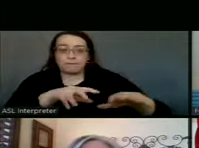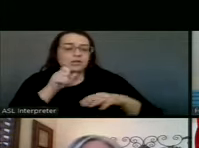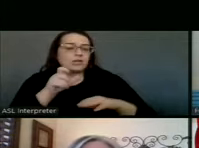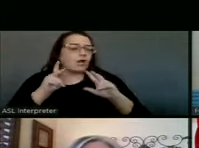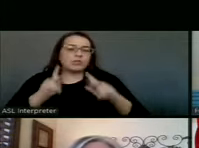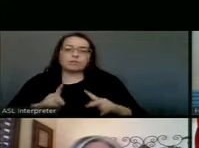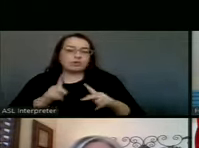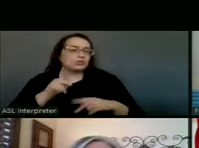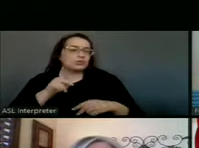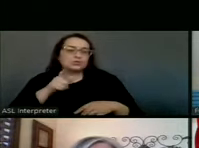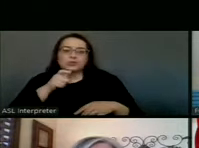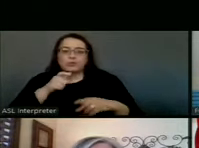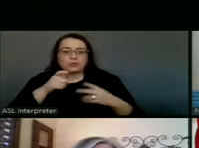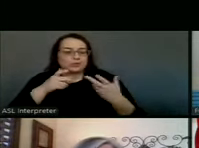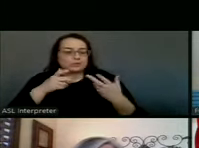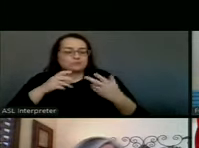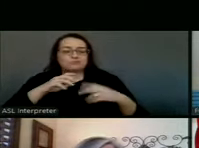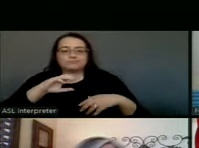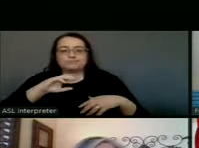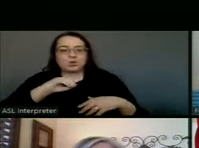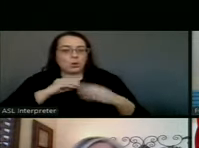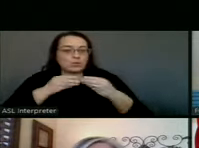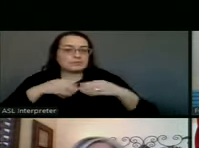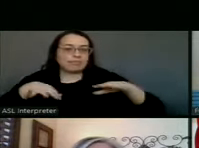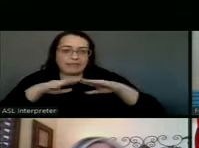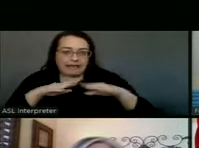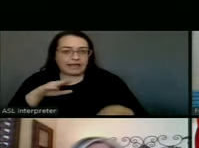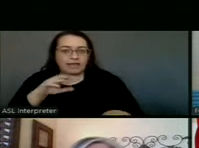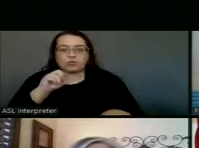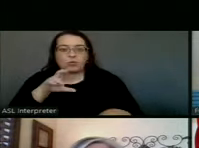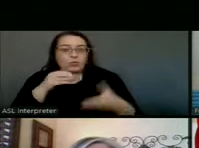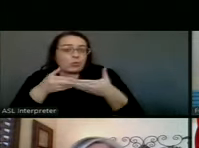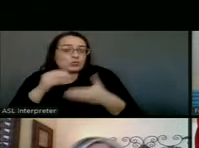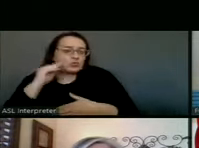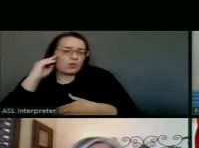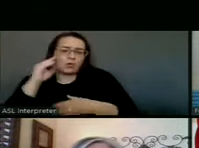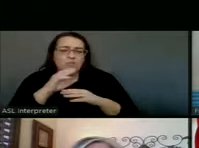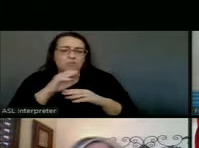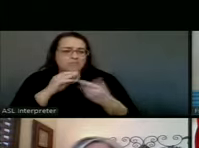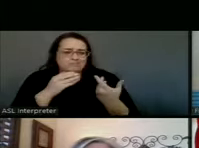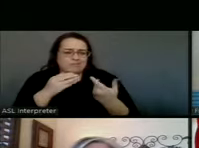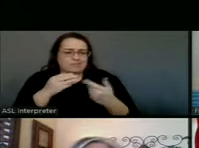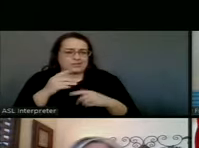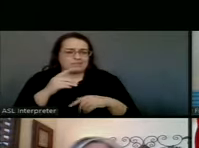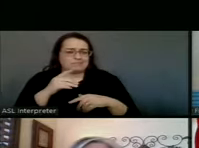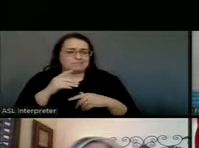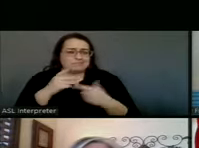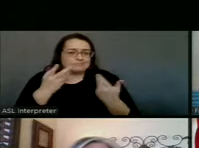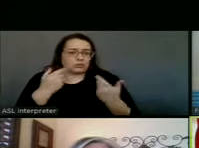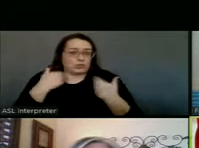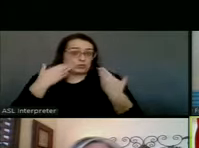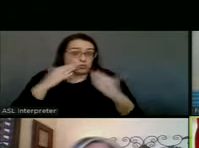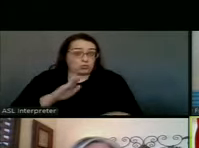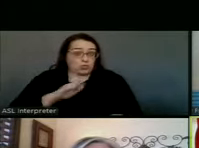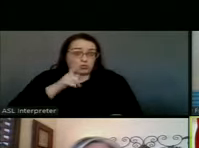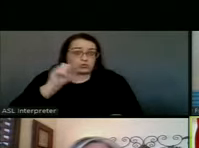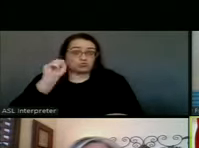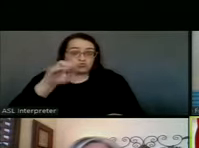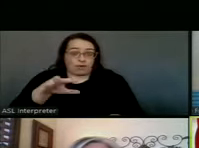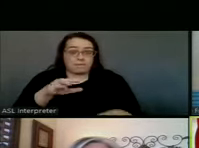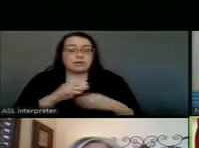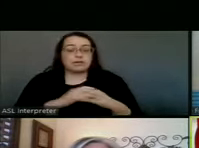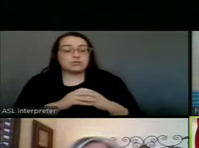with the dumping that happens to be behind their house, because we have no way to demonstrate that that person did it. Our